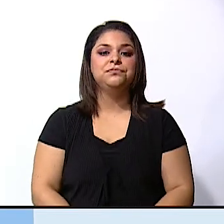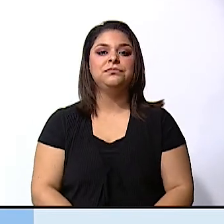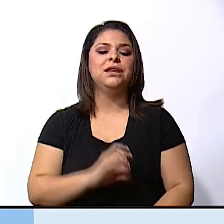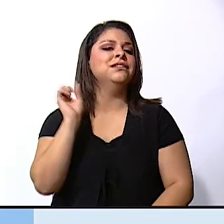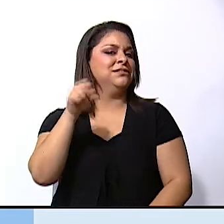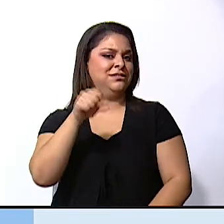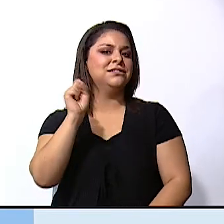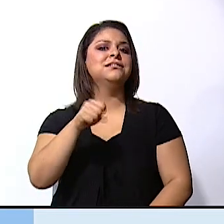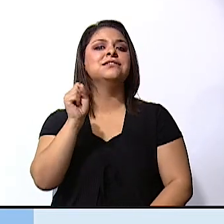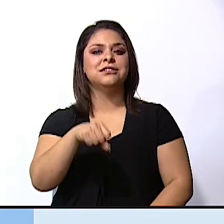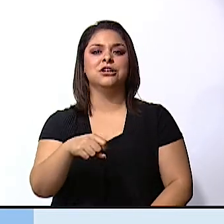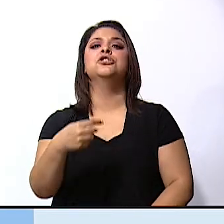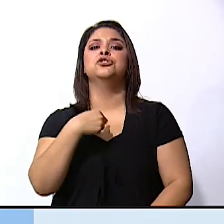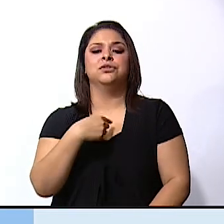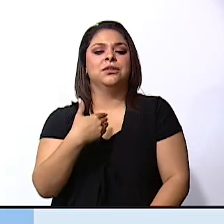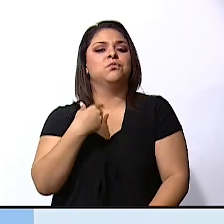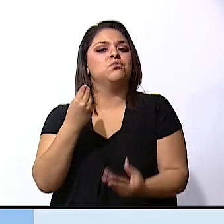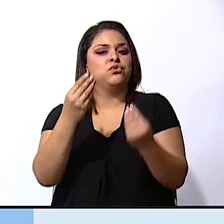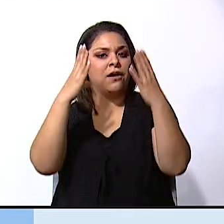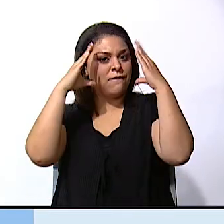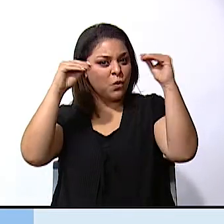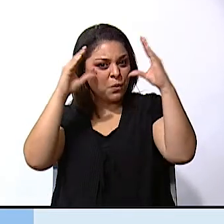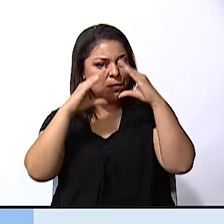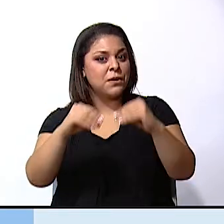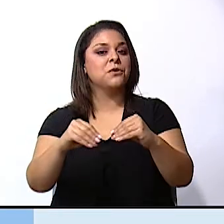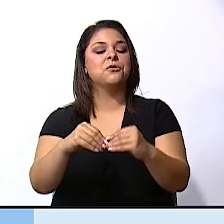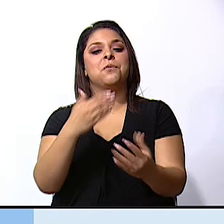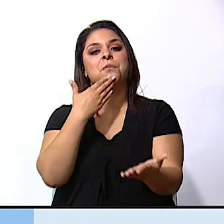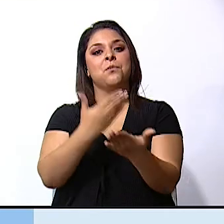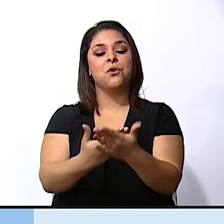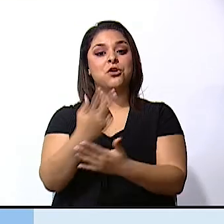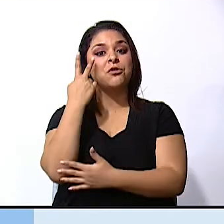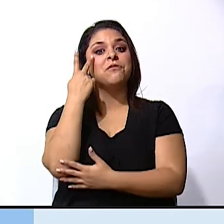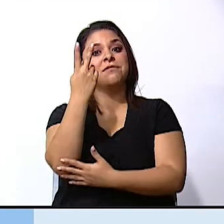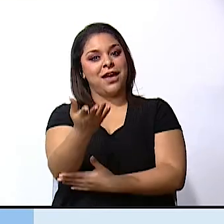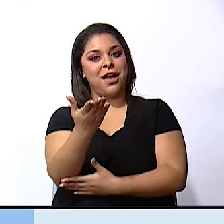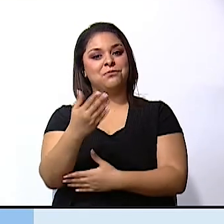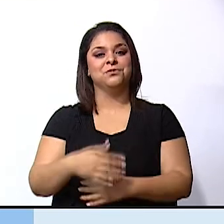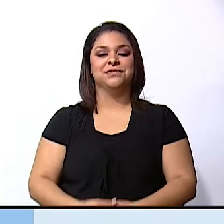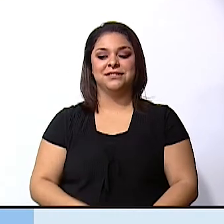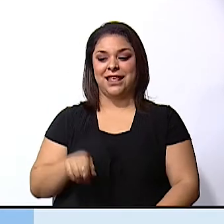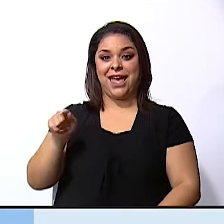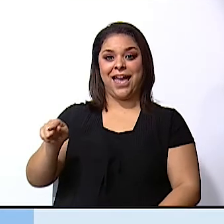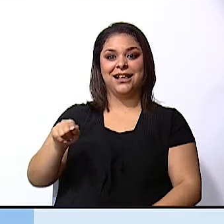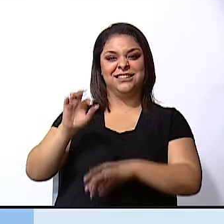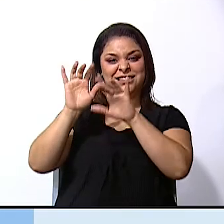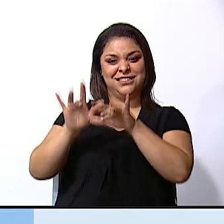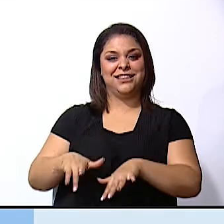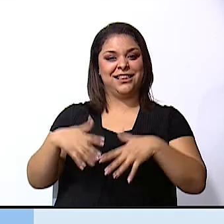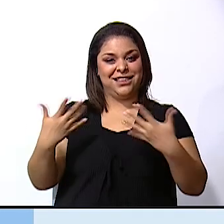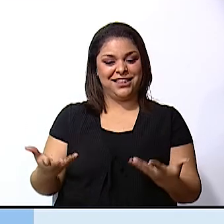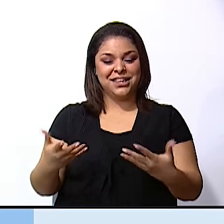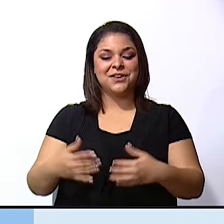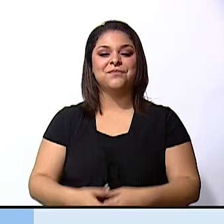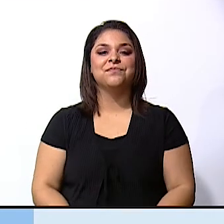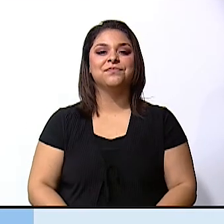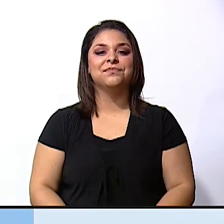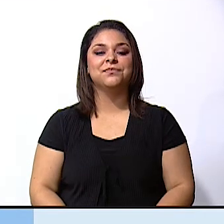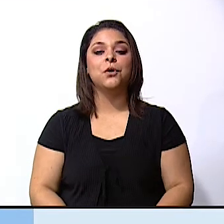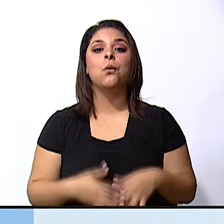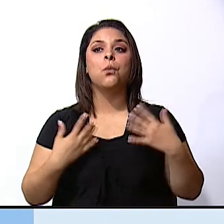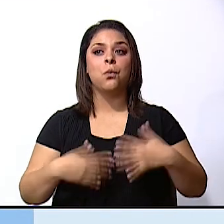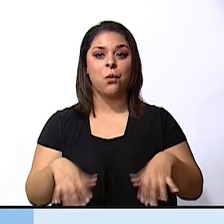yes, I wrote many information. So, let's see what Arlene wrote. Let's see about that. Oh,